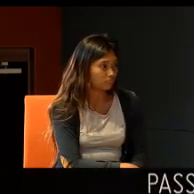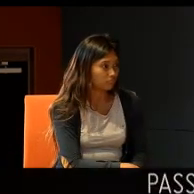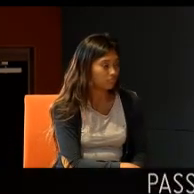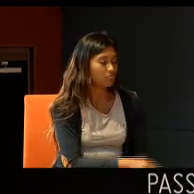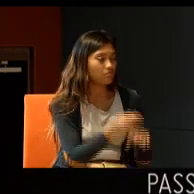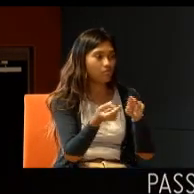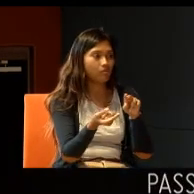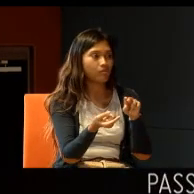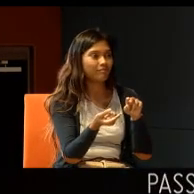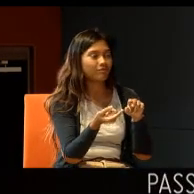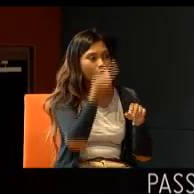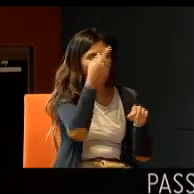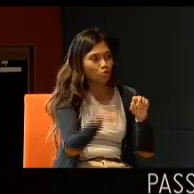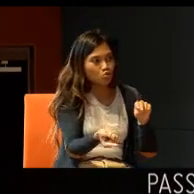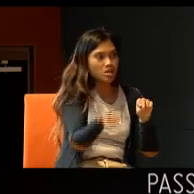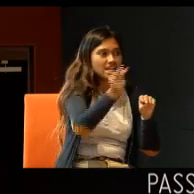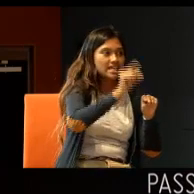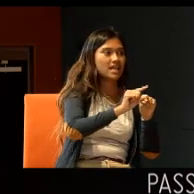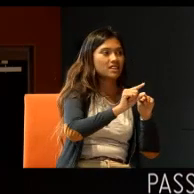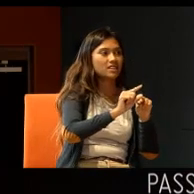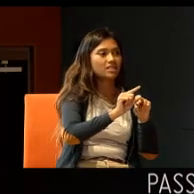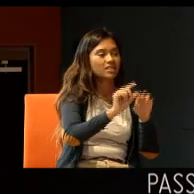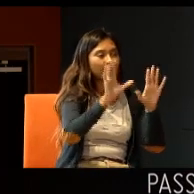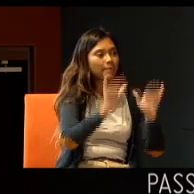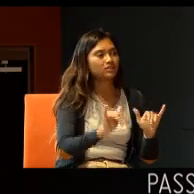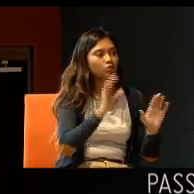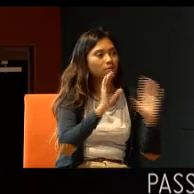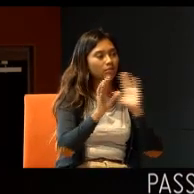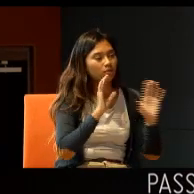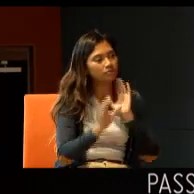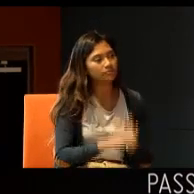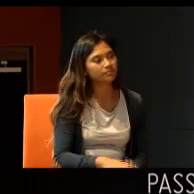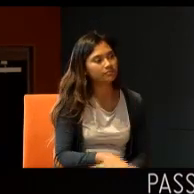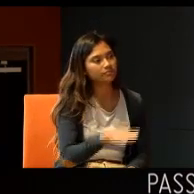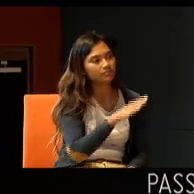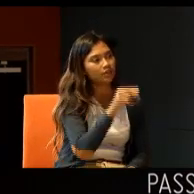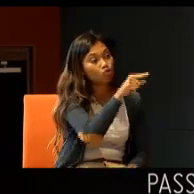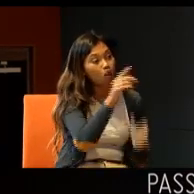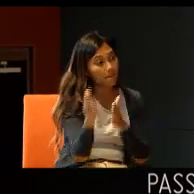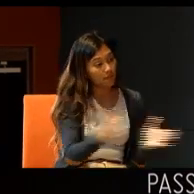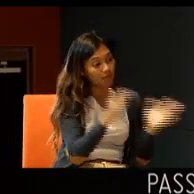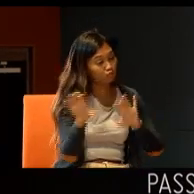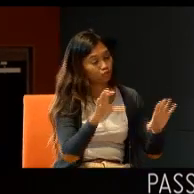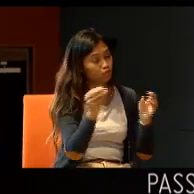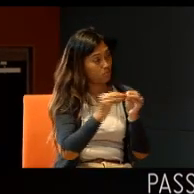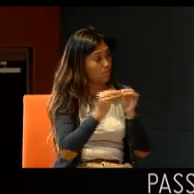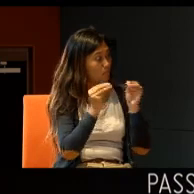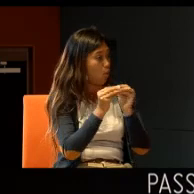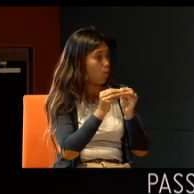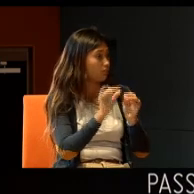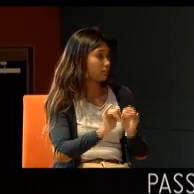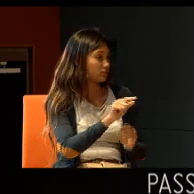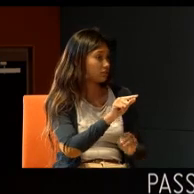gain the capacity, to communicate, like in Delhi. And you plan, to do a lot more of that, in Indochina, right?